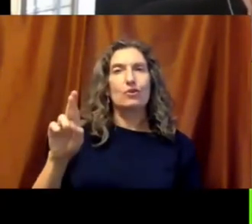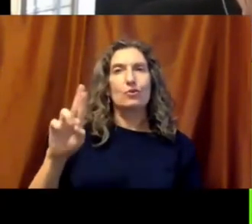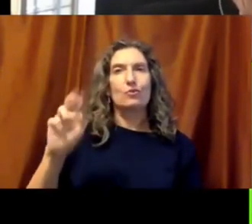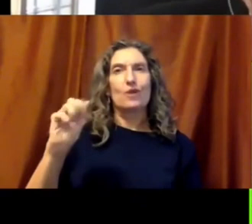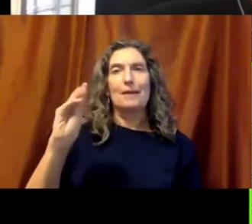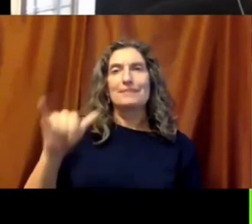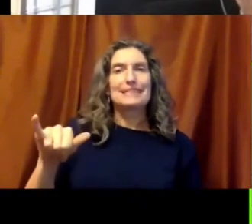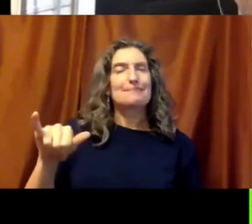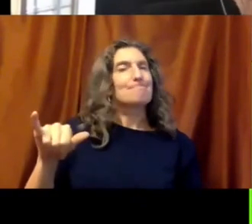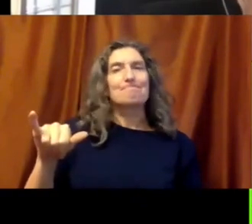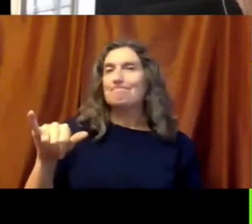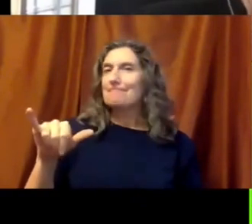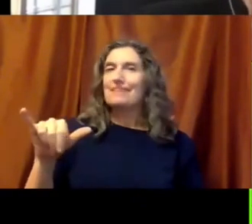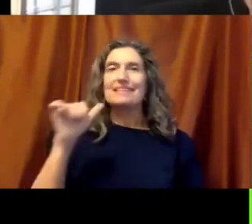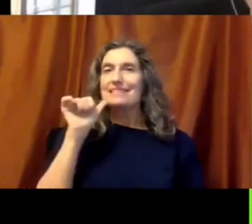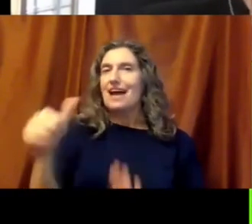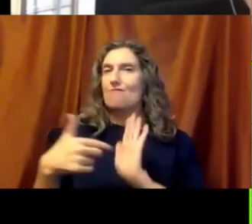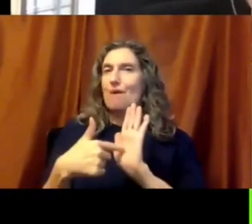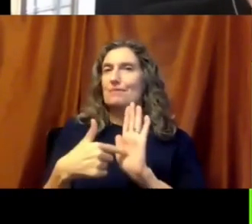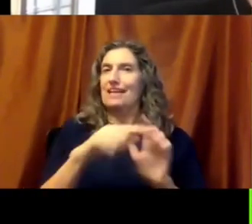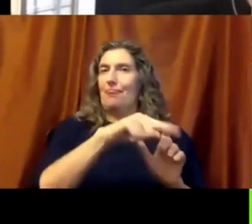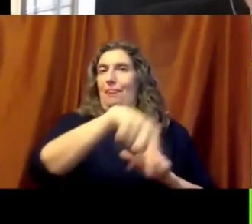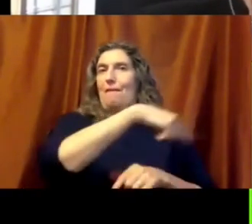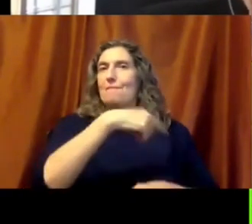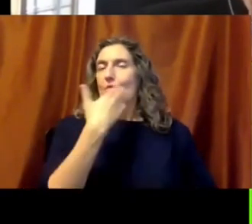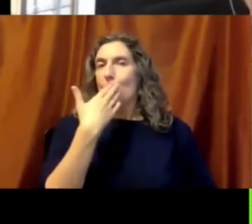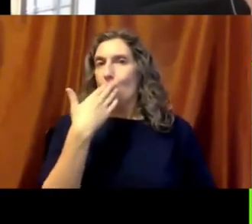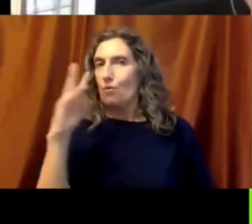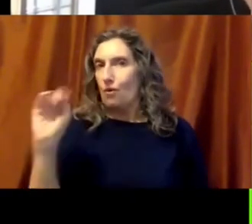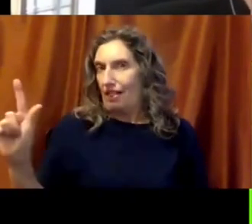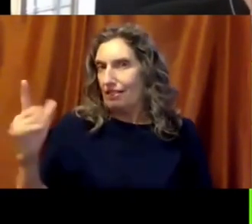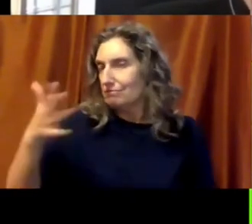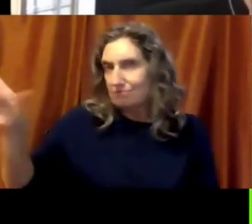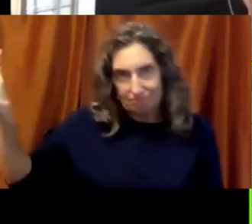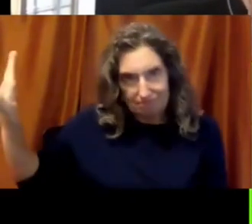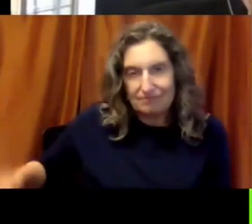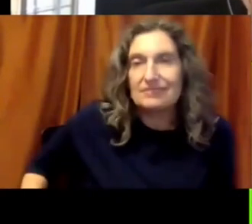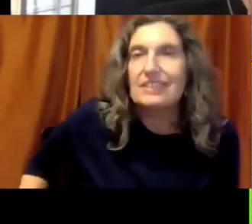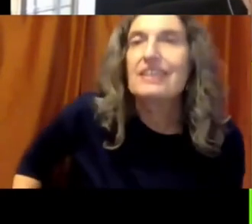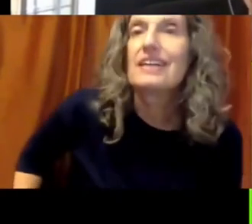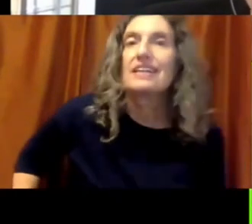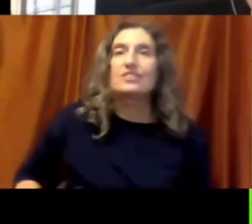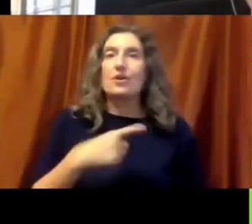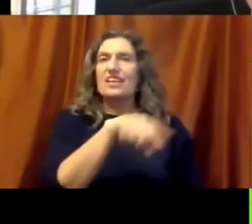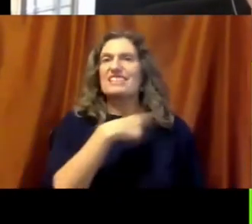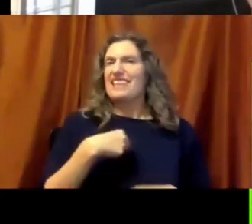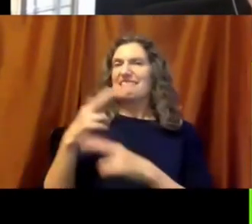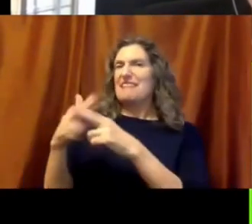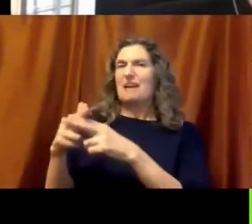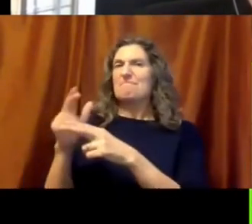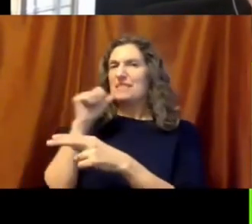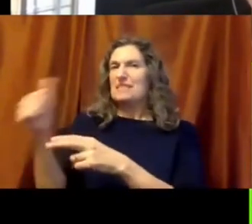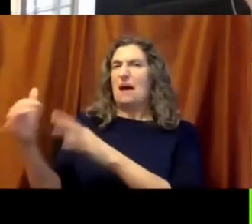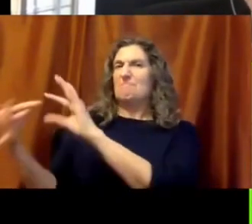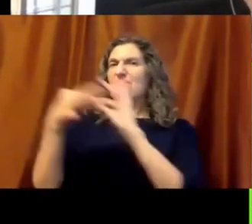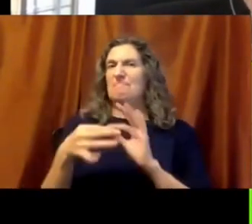they were. And they decided, well, if the name doesn't represent us, we should change the